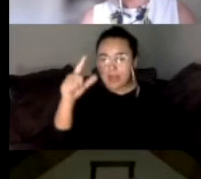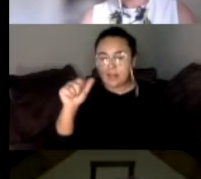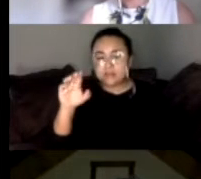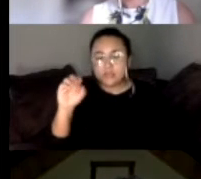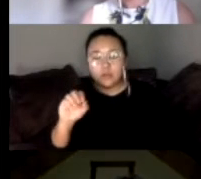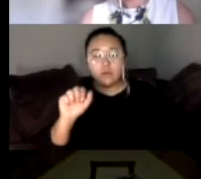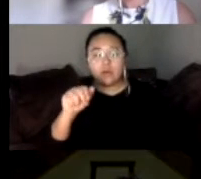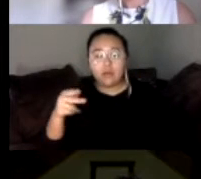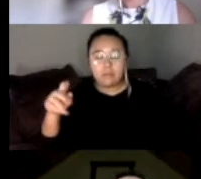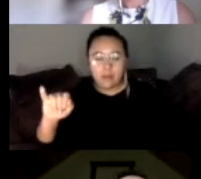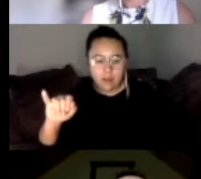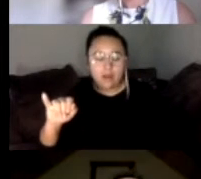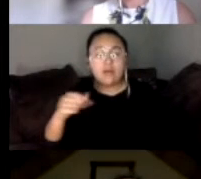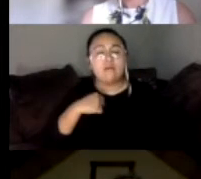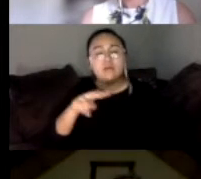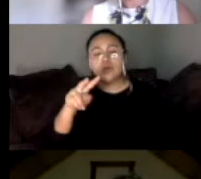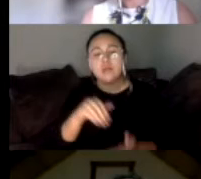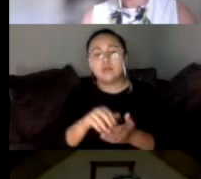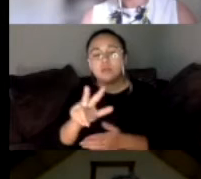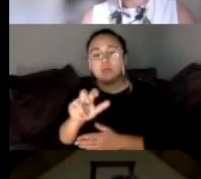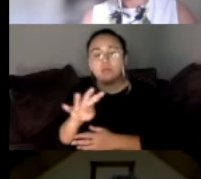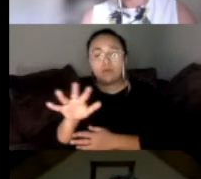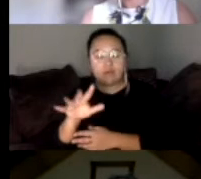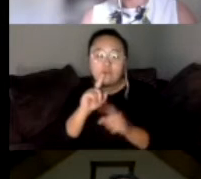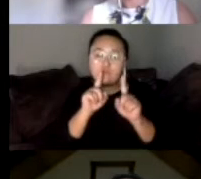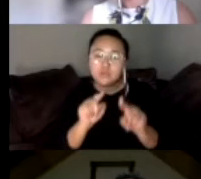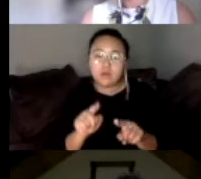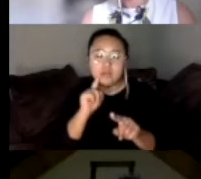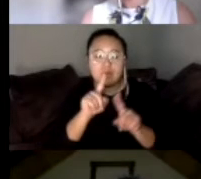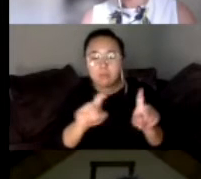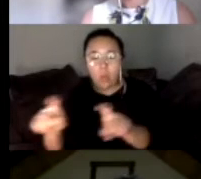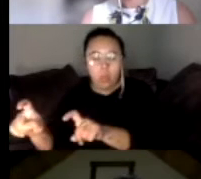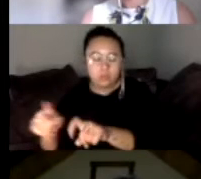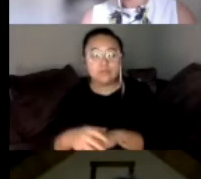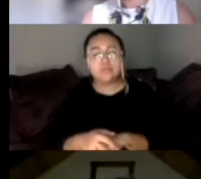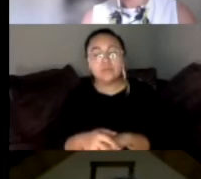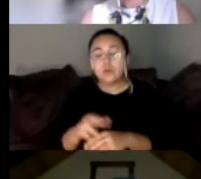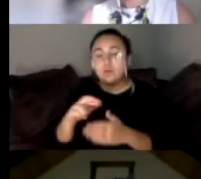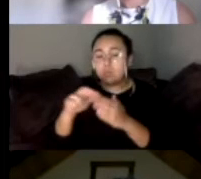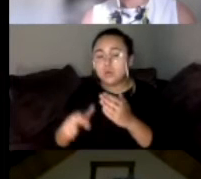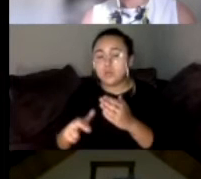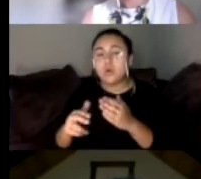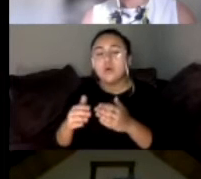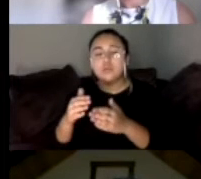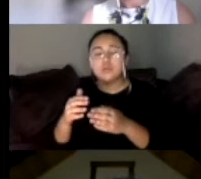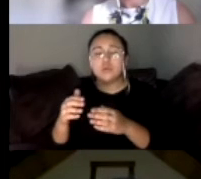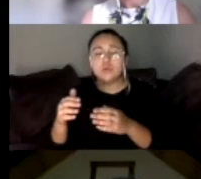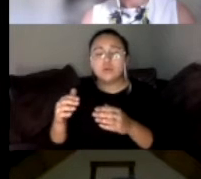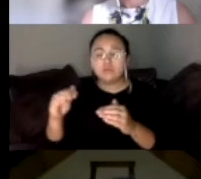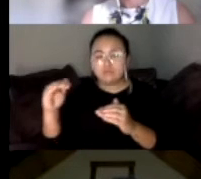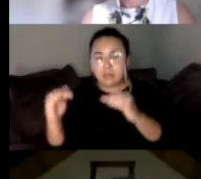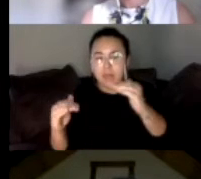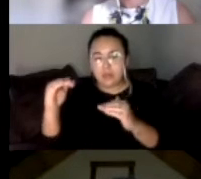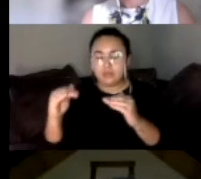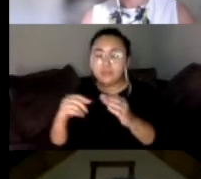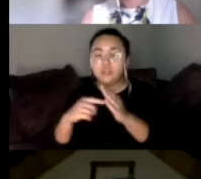We had 2,345 respondents to the poll, and the results have been weighted to reflect all California registered